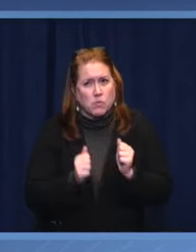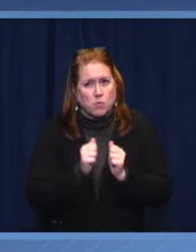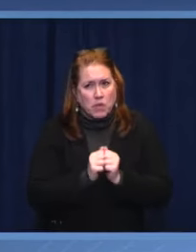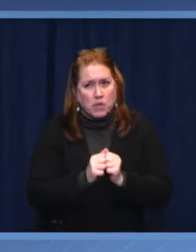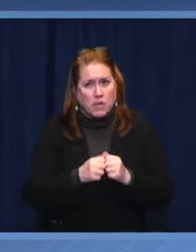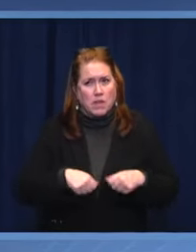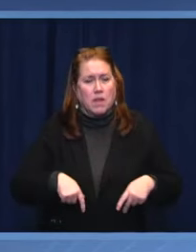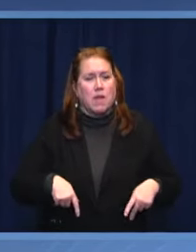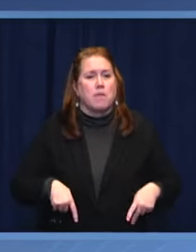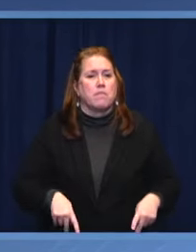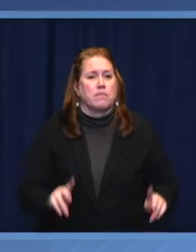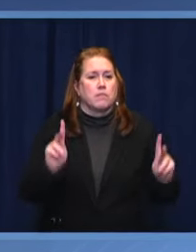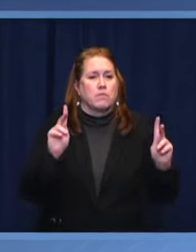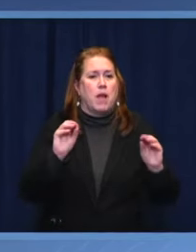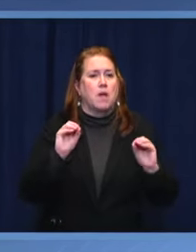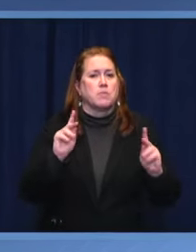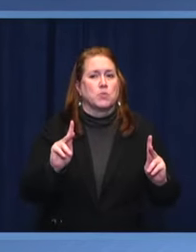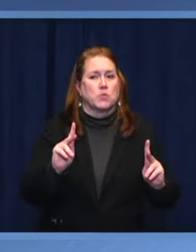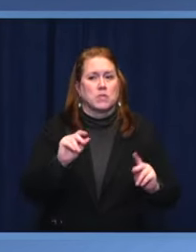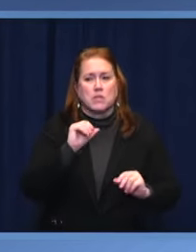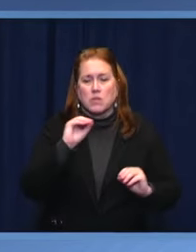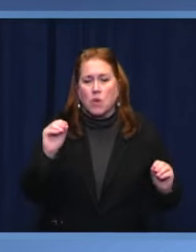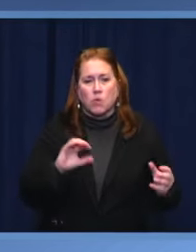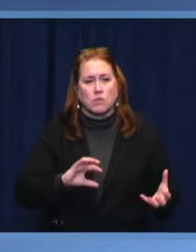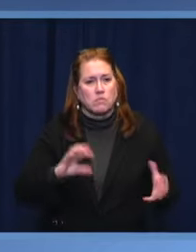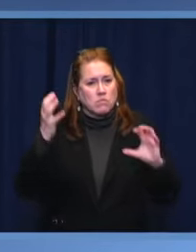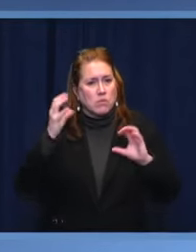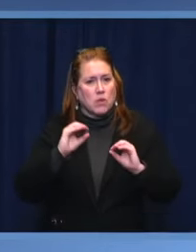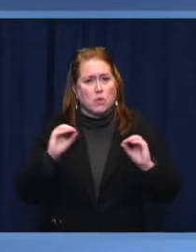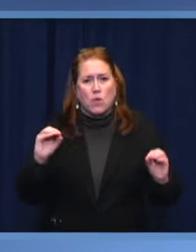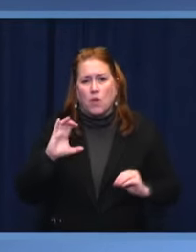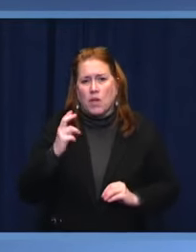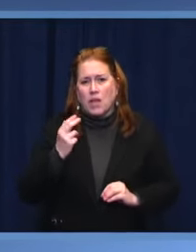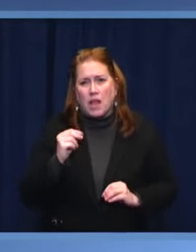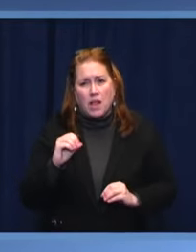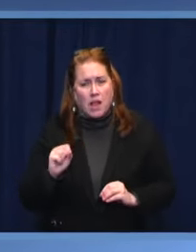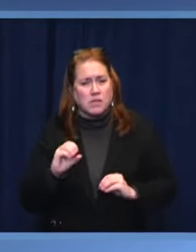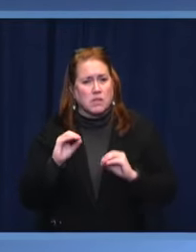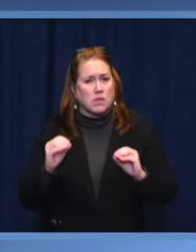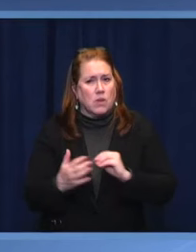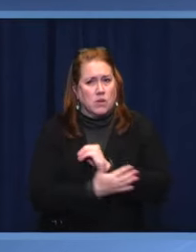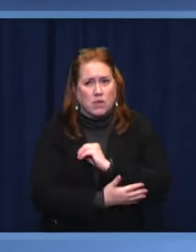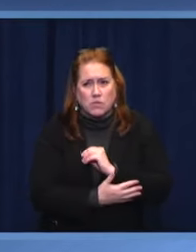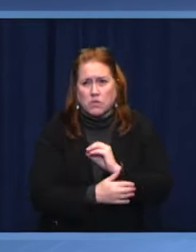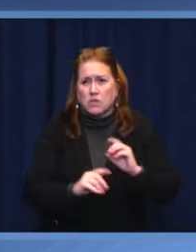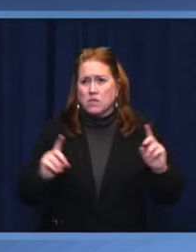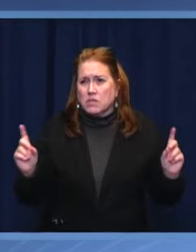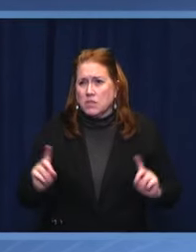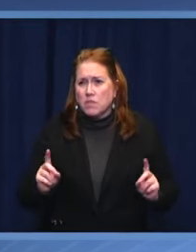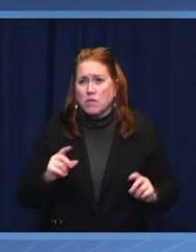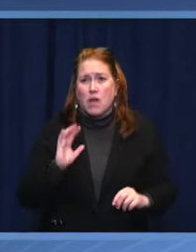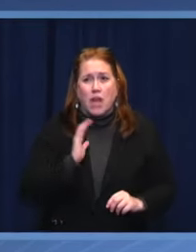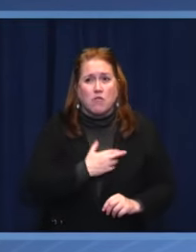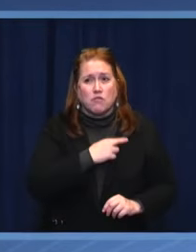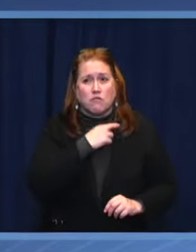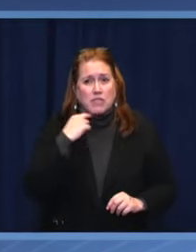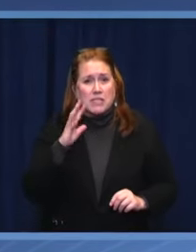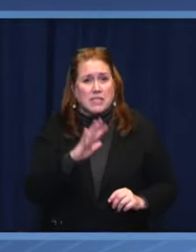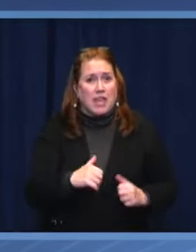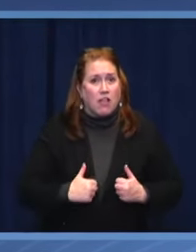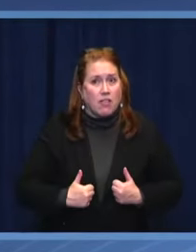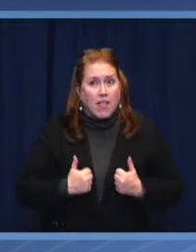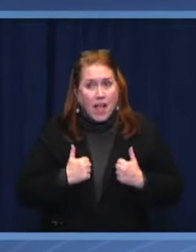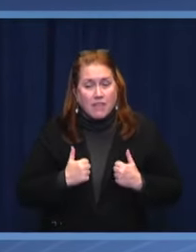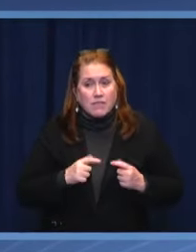free of corruption and violence, countries where risking one's life to migrate